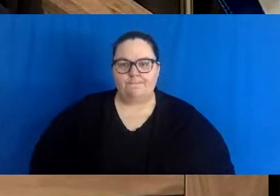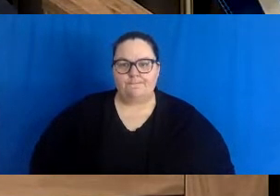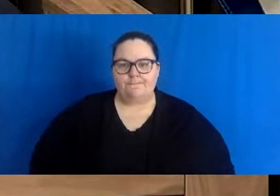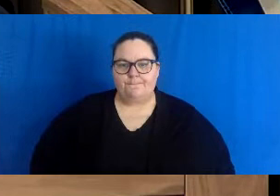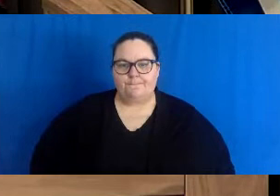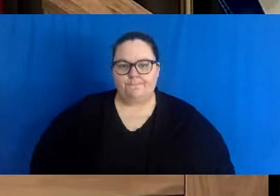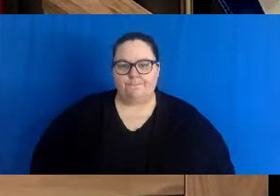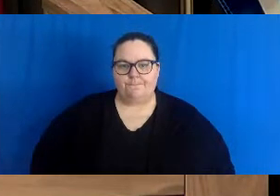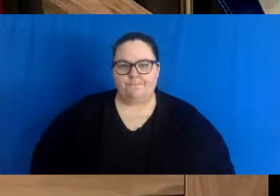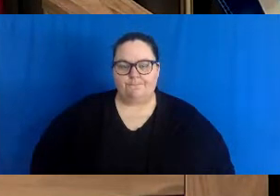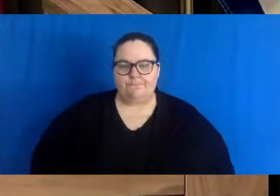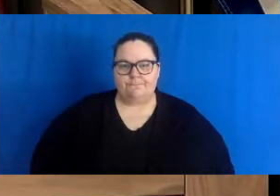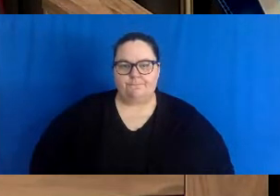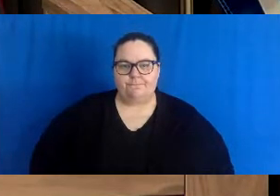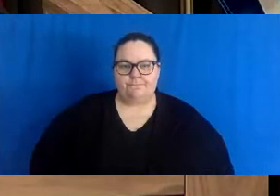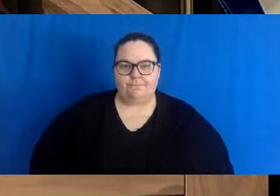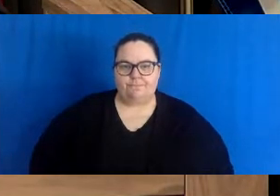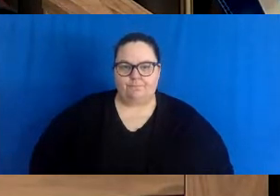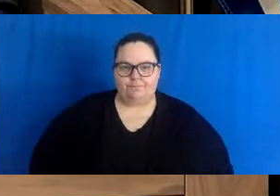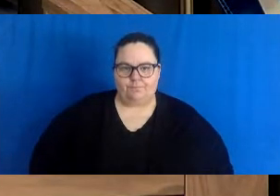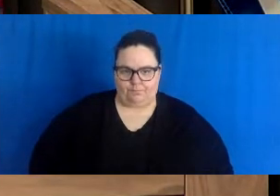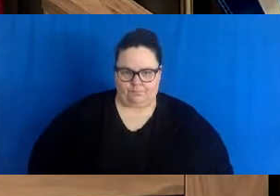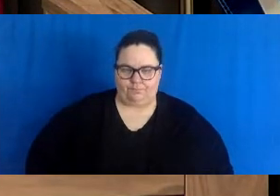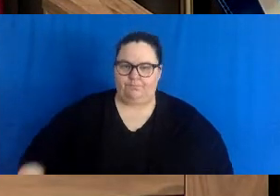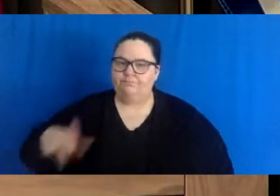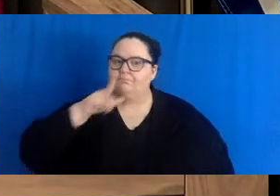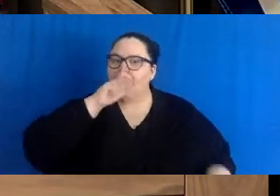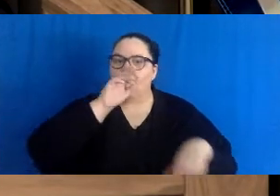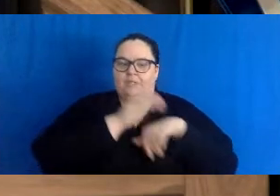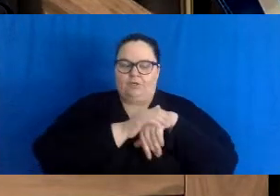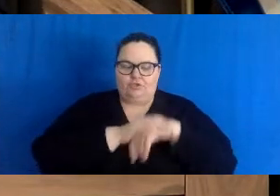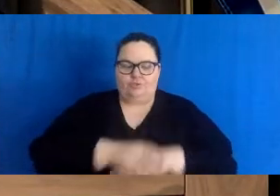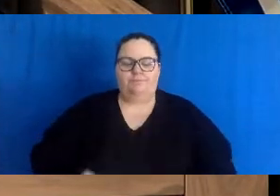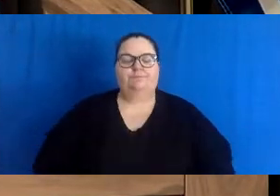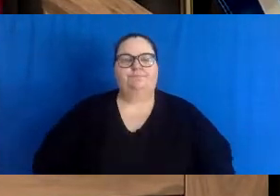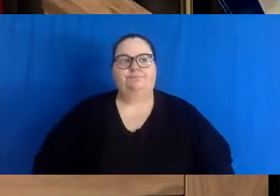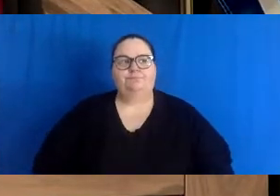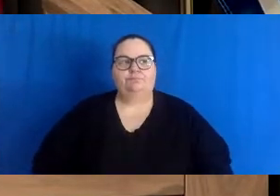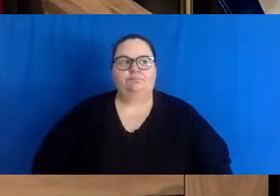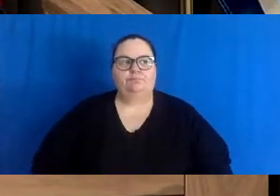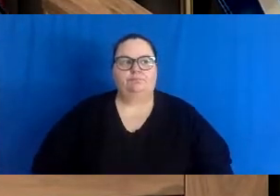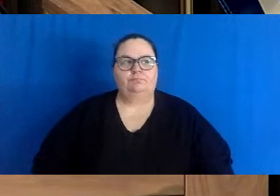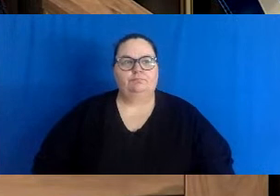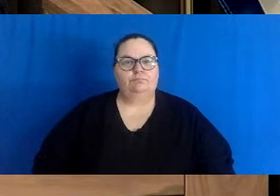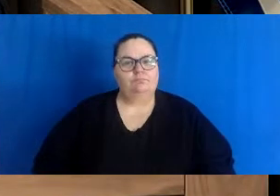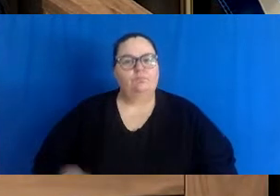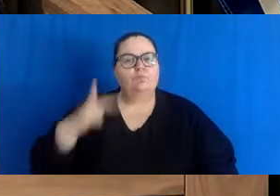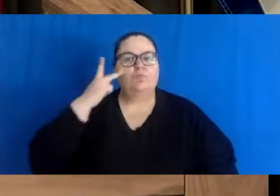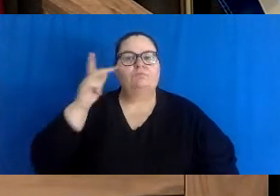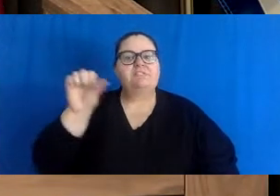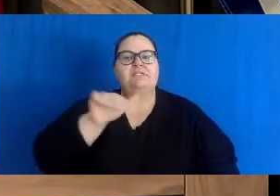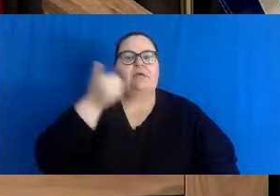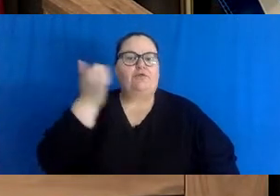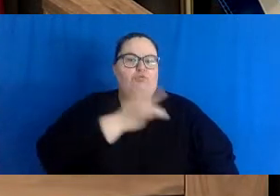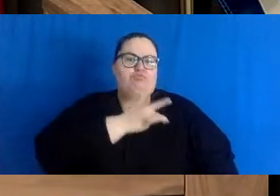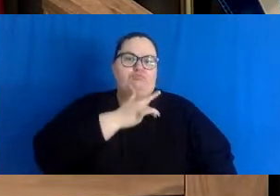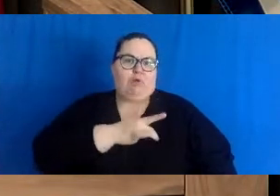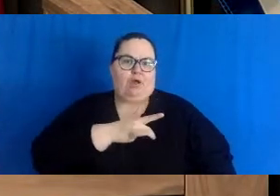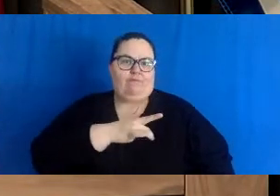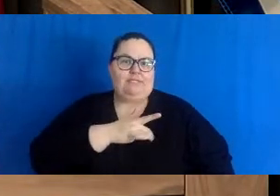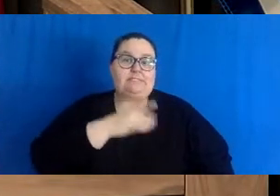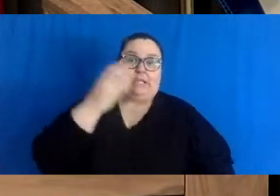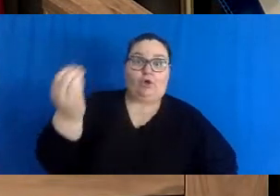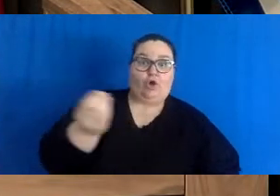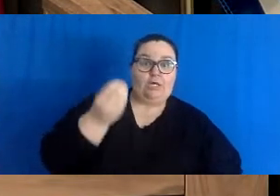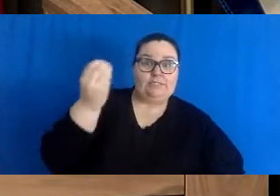I think we've seen, certainly, in the other provinces, we've seen the situation that they're in, you know, particularly what Ontario's going